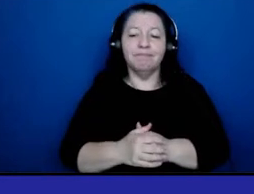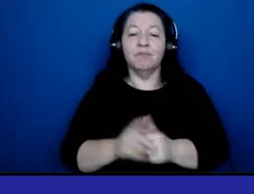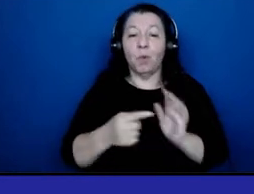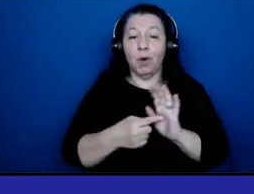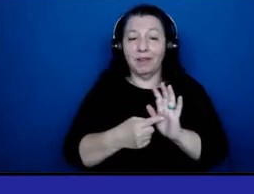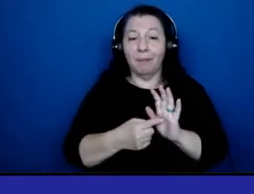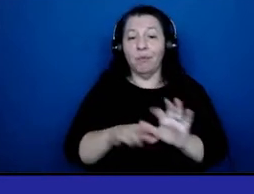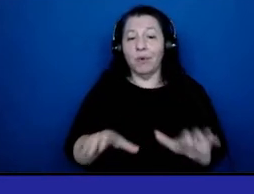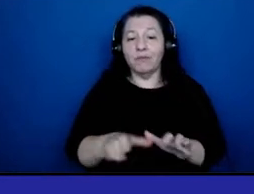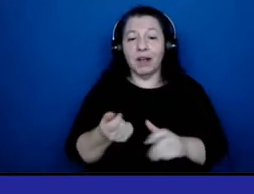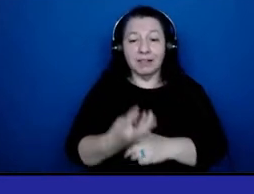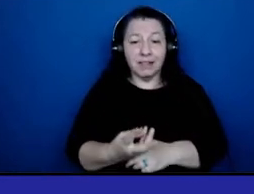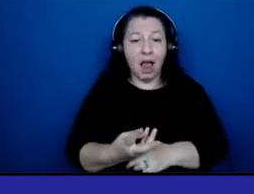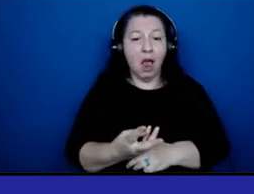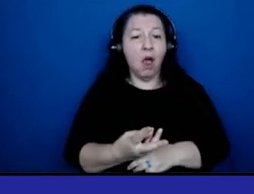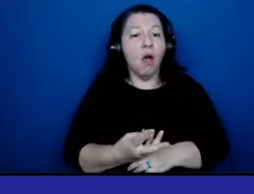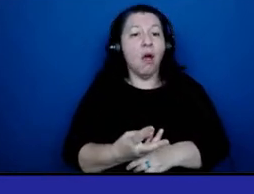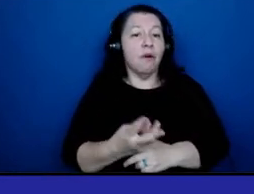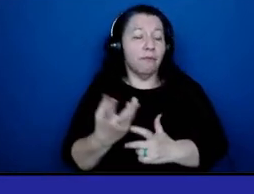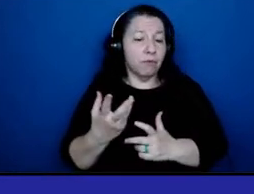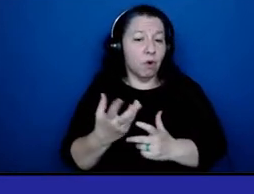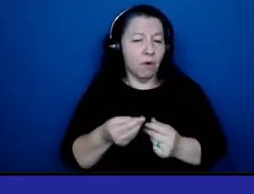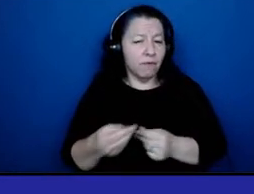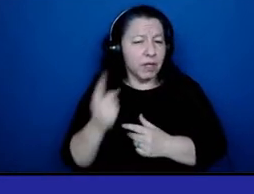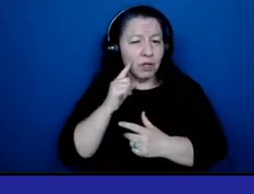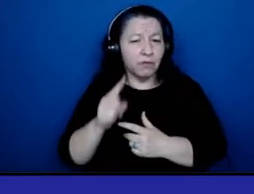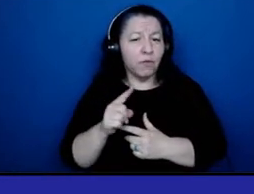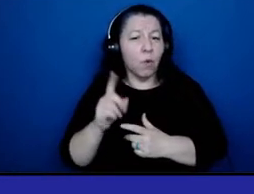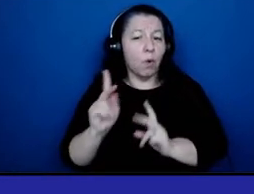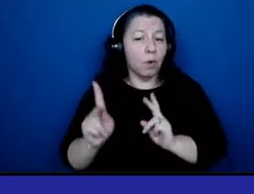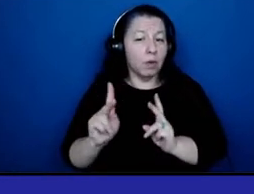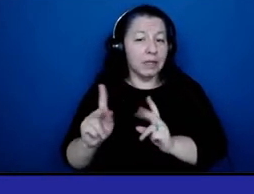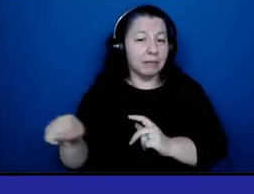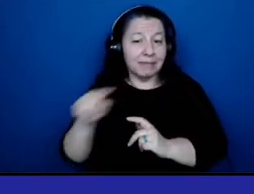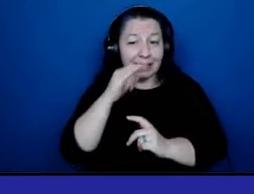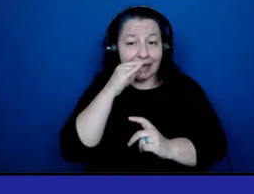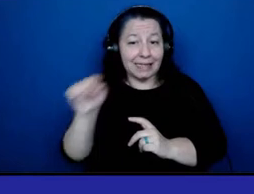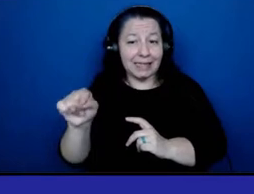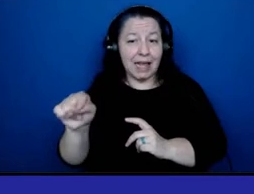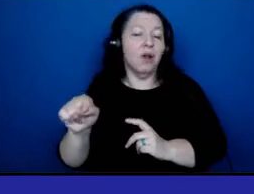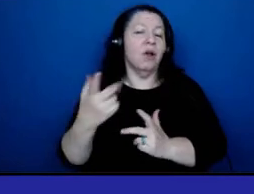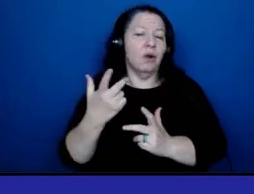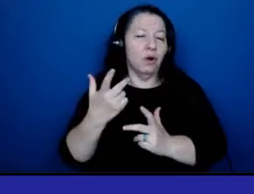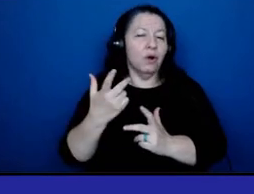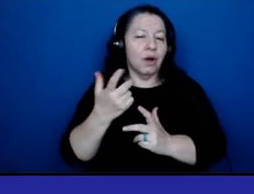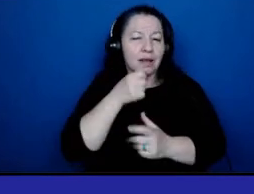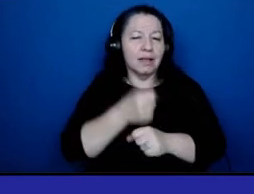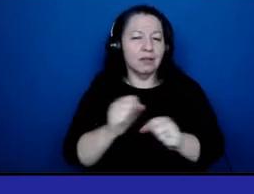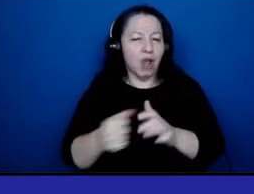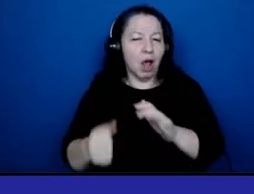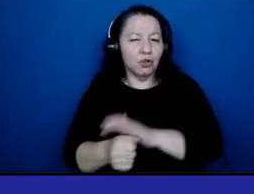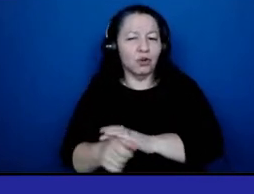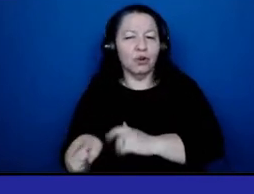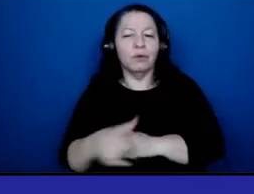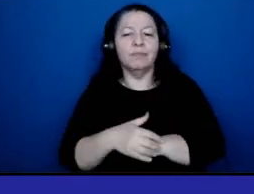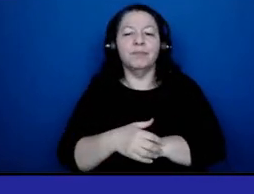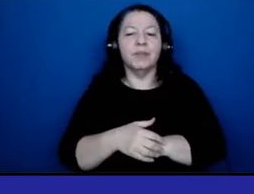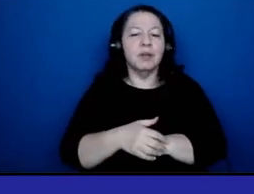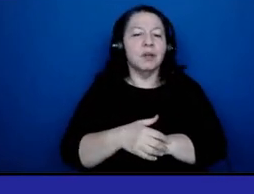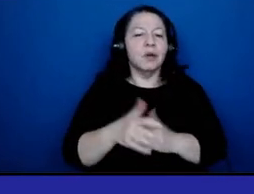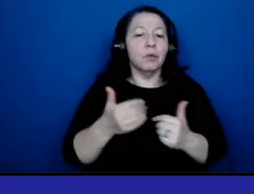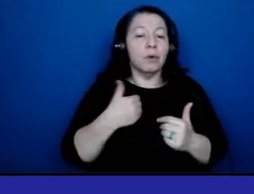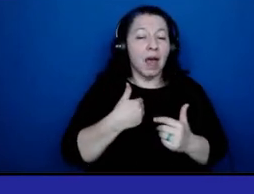conducted several feedings for the children of the residents of the Saratoga in shelter. We have also partnered with SCAPC on numerous toy drives,